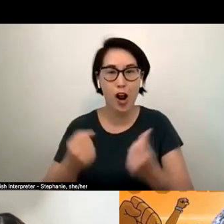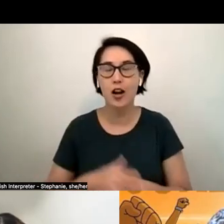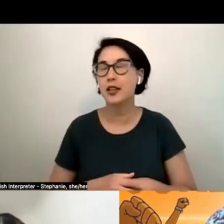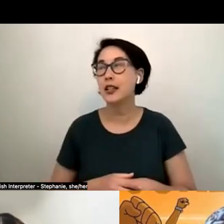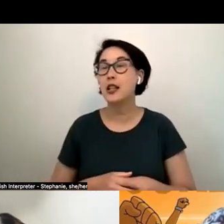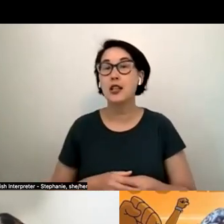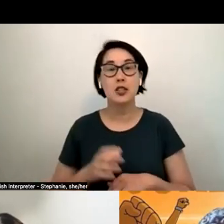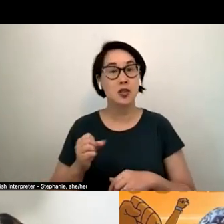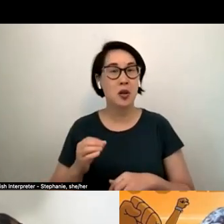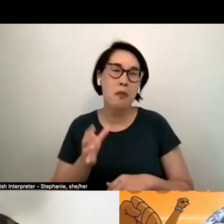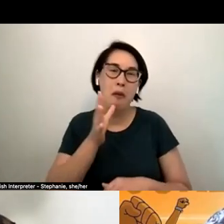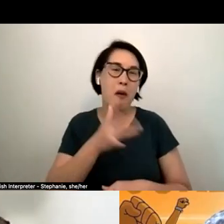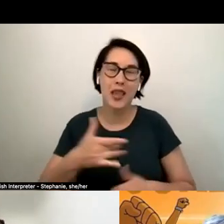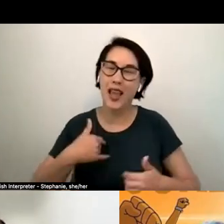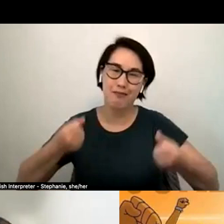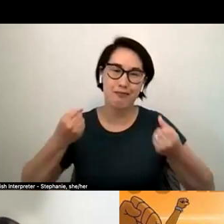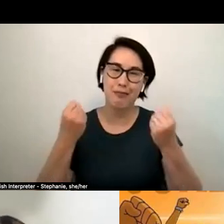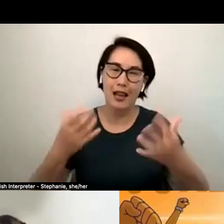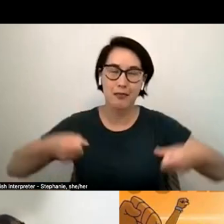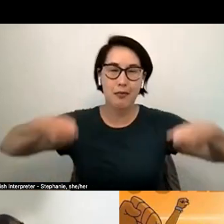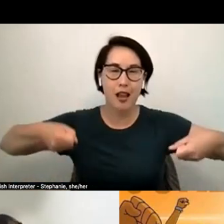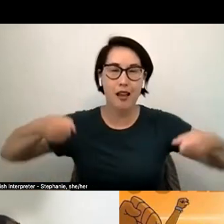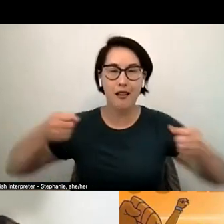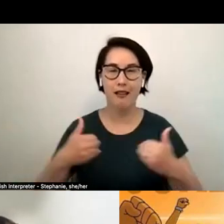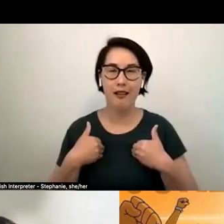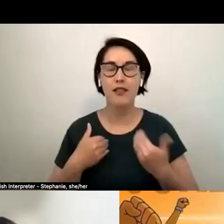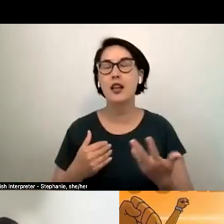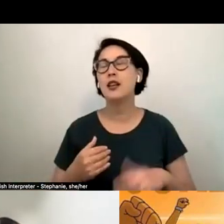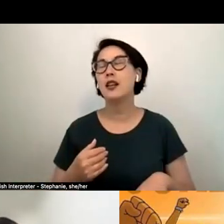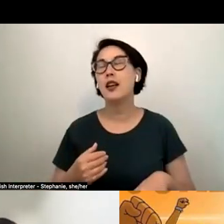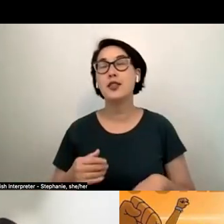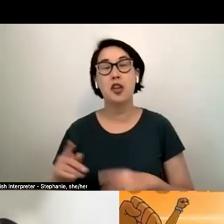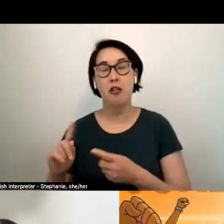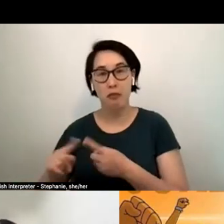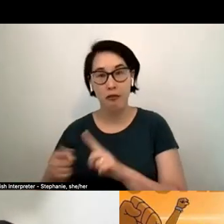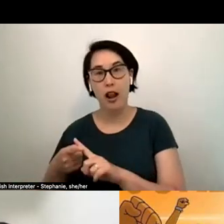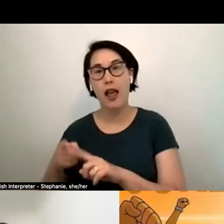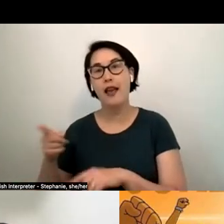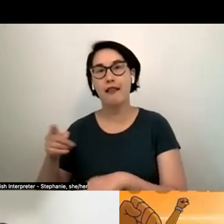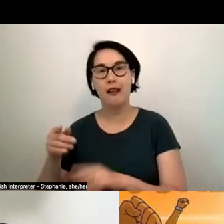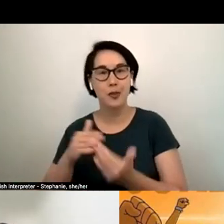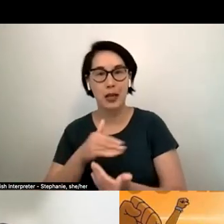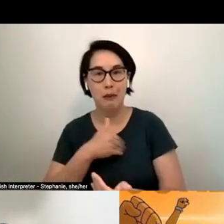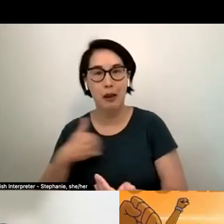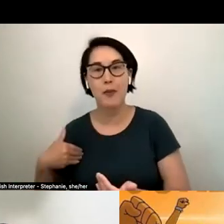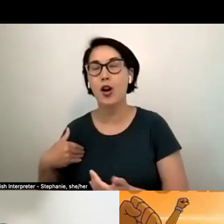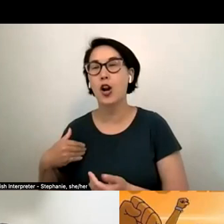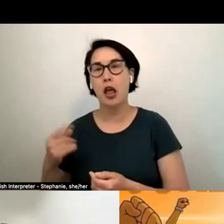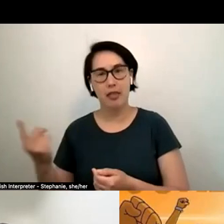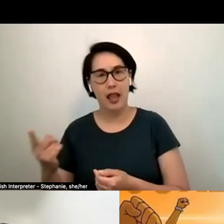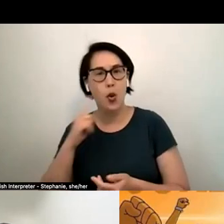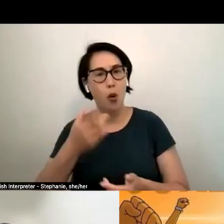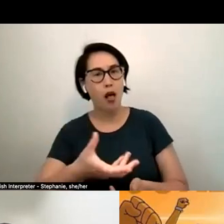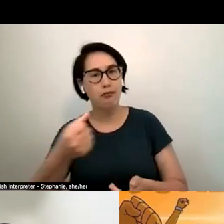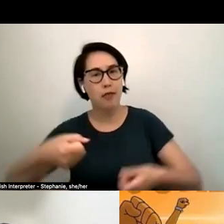the bag to her car or um you know um while she's downloading helps her and stuff like that